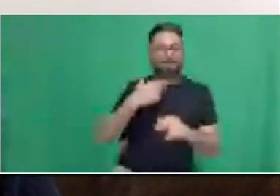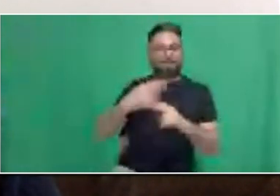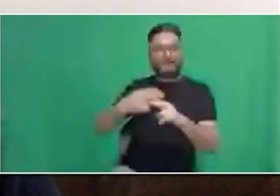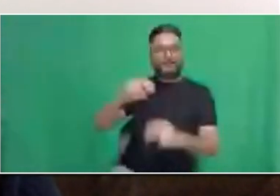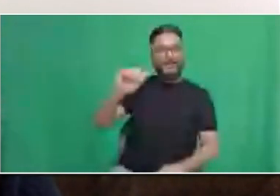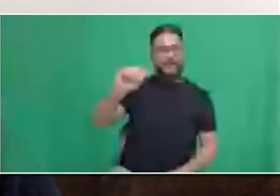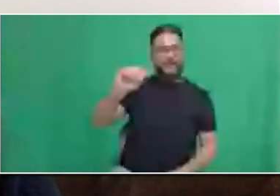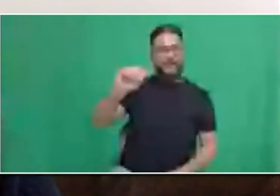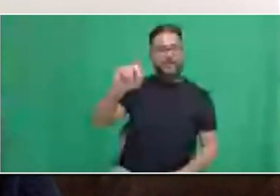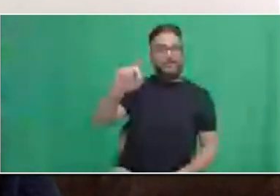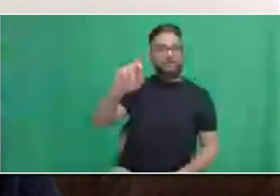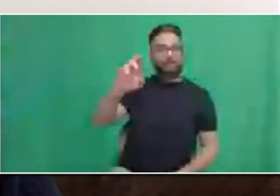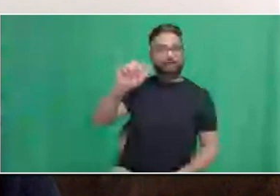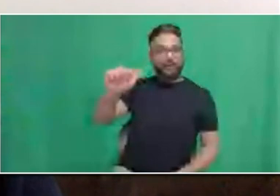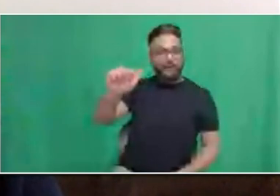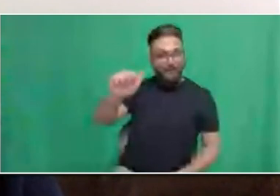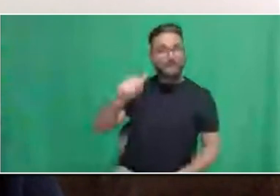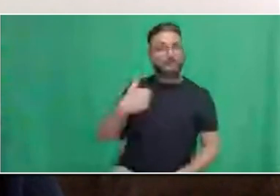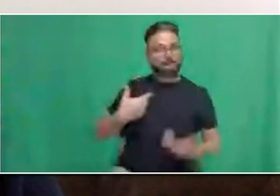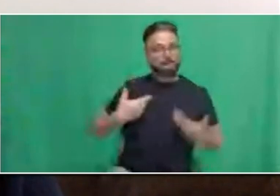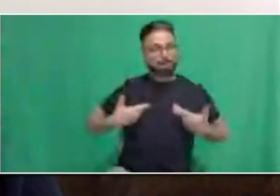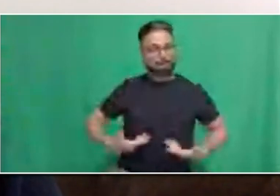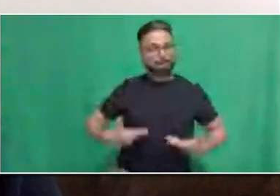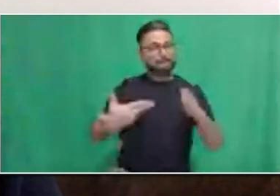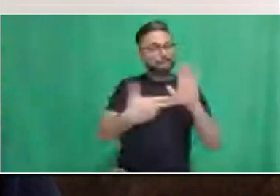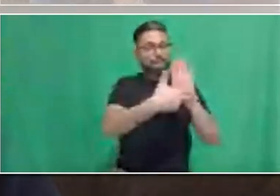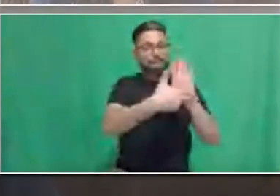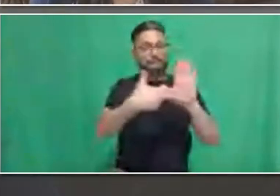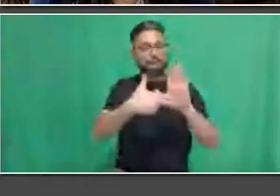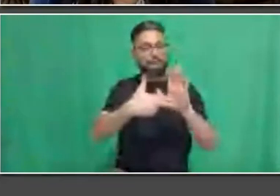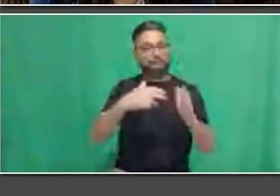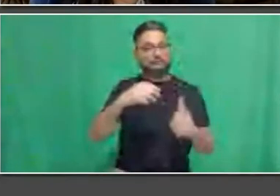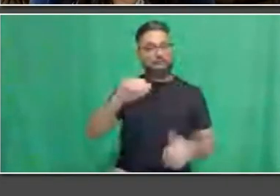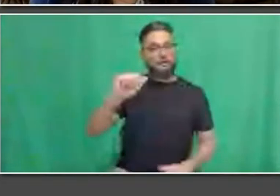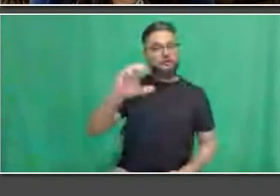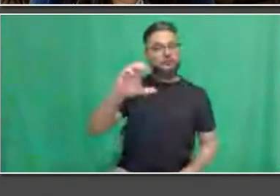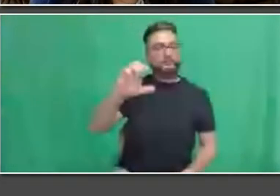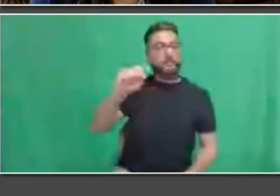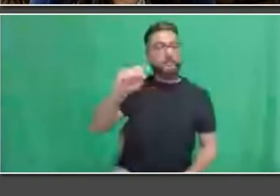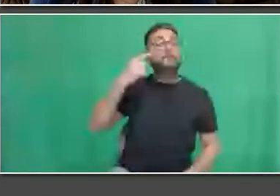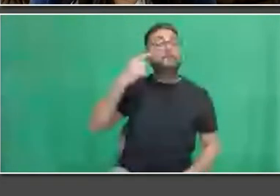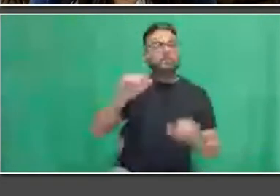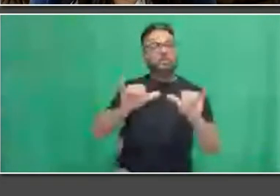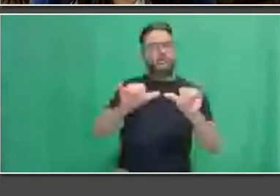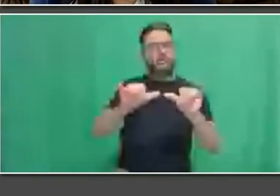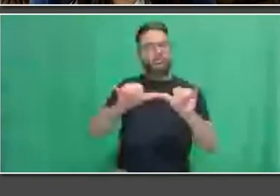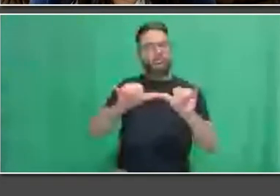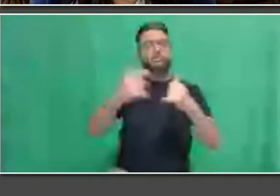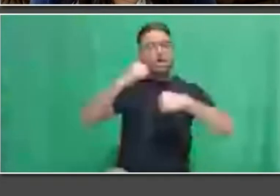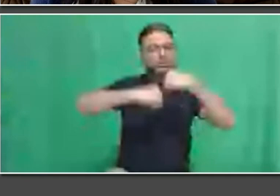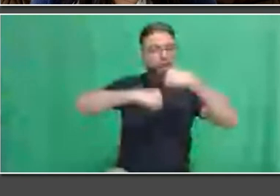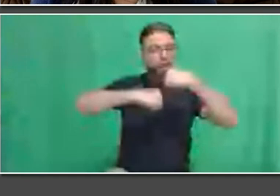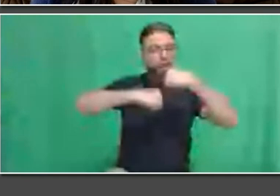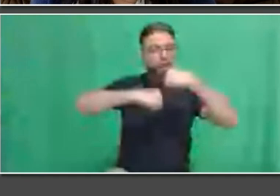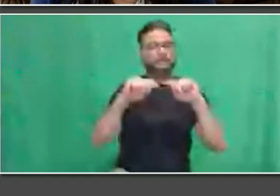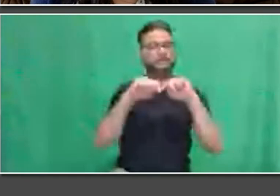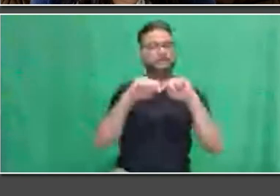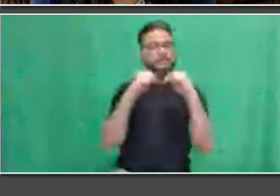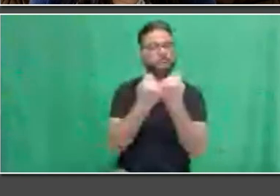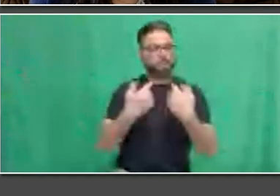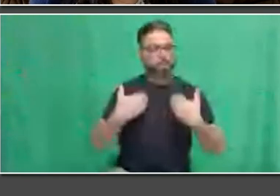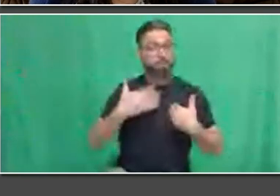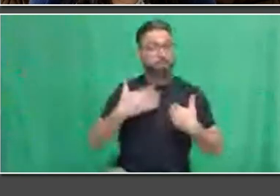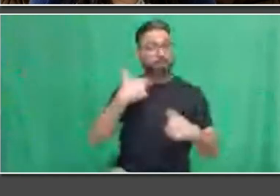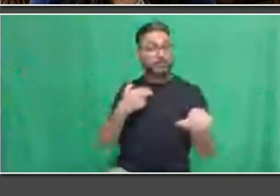construction, and expansion team. I have been with the commission for three years this May. This is a position I was just